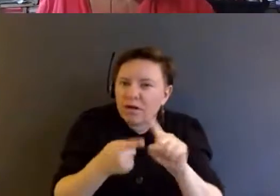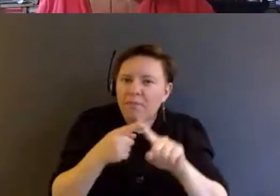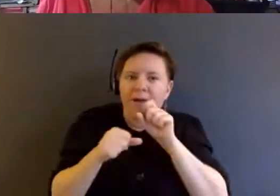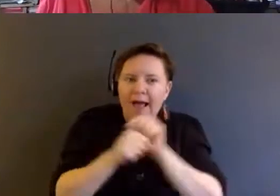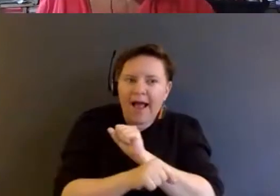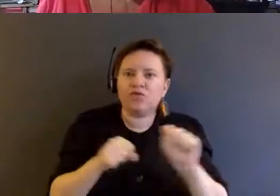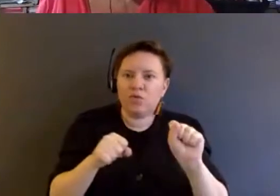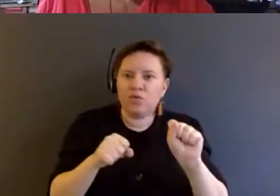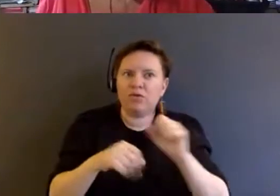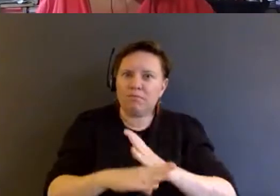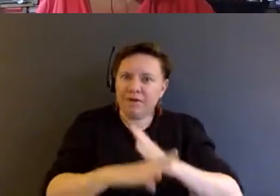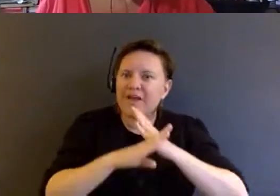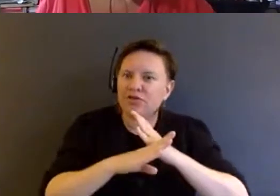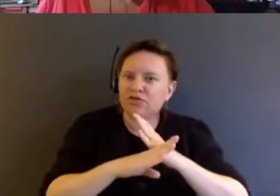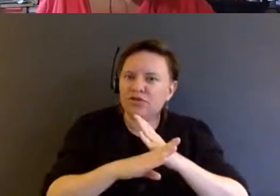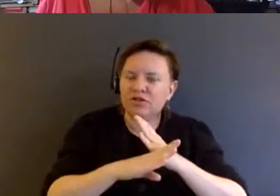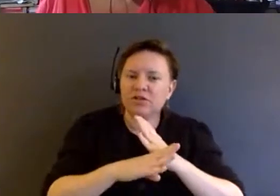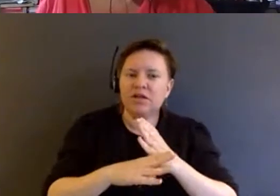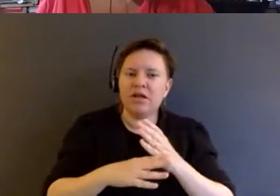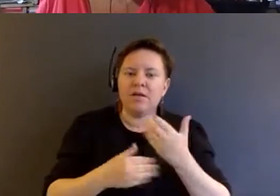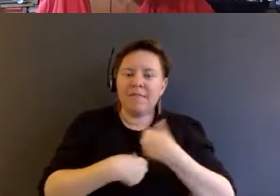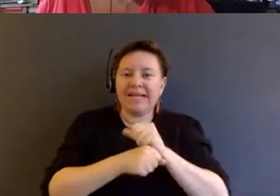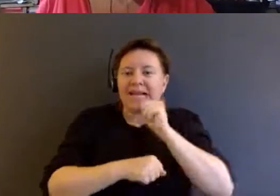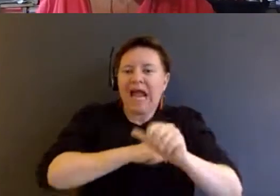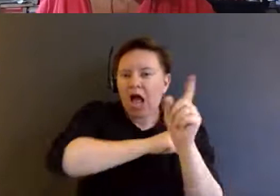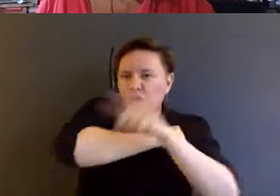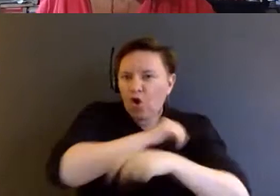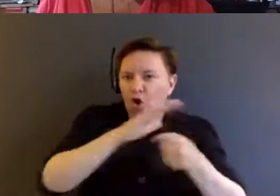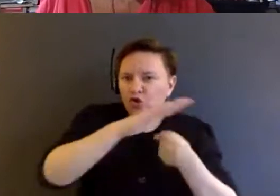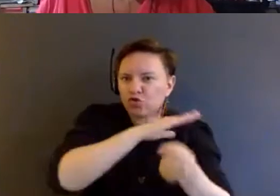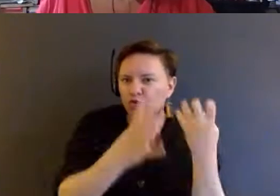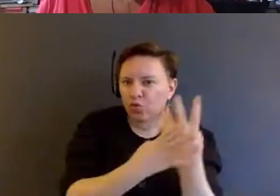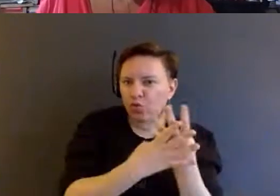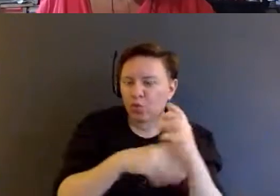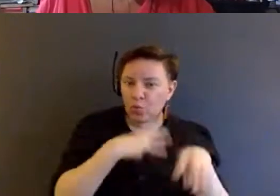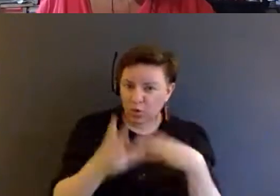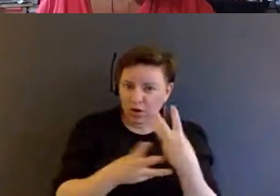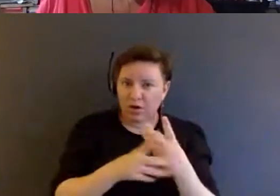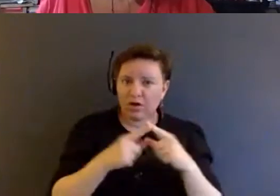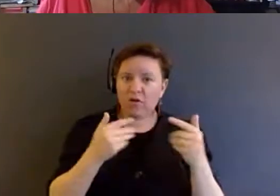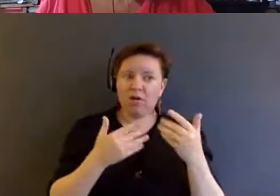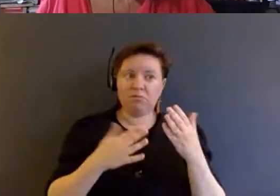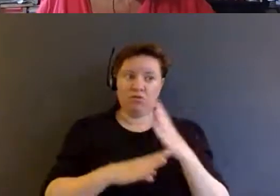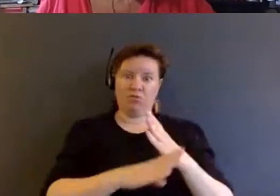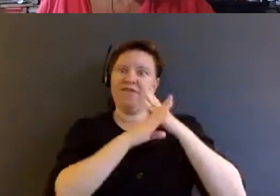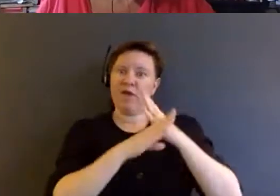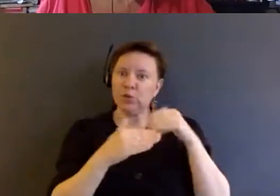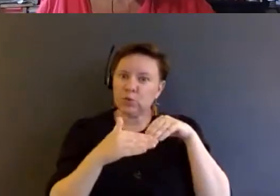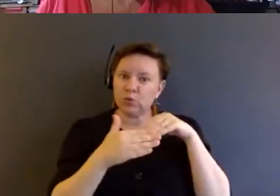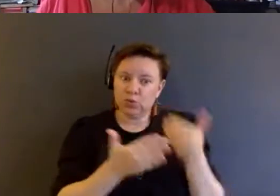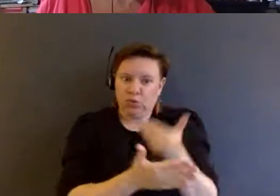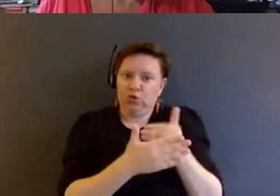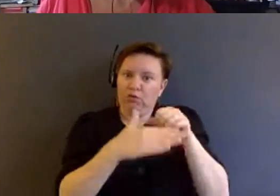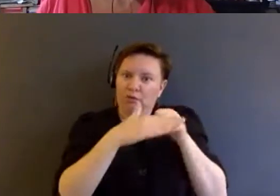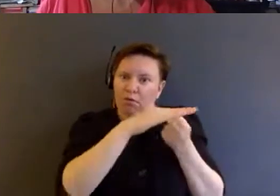creating a non-carceral world through preventing new admissions and new carceral facility construction.